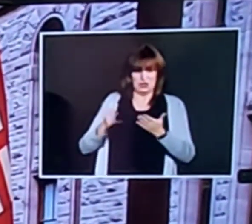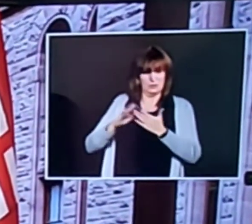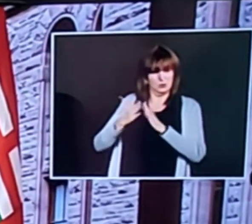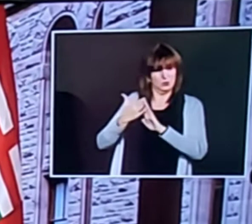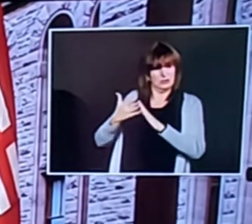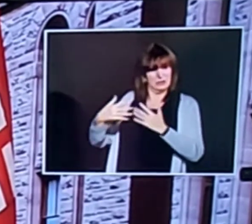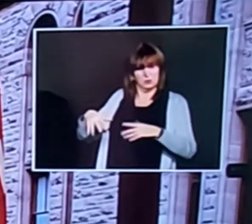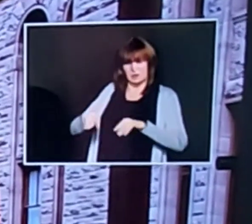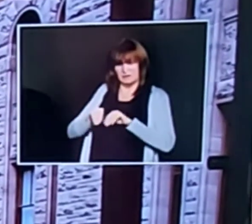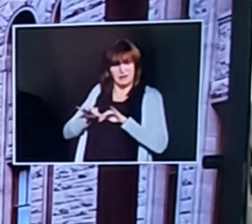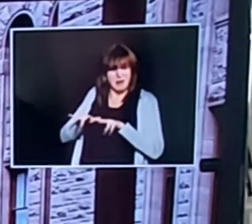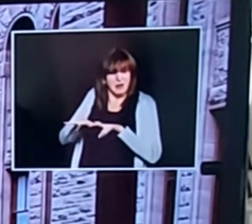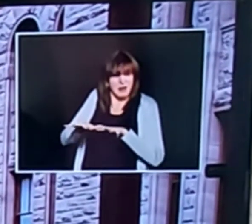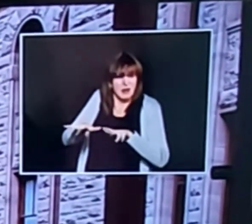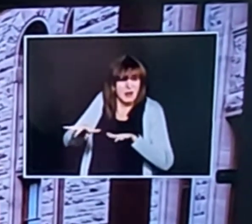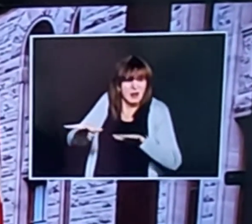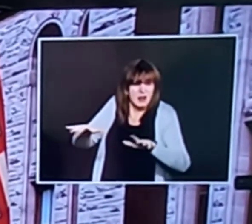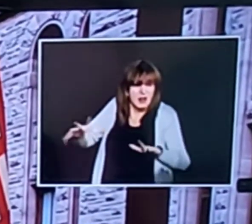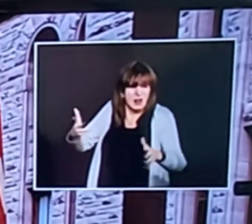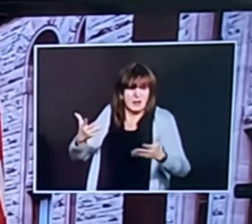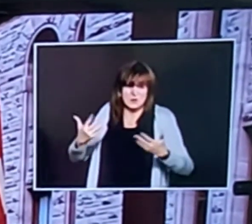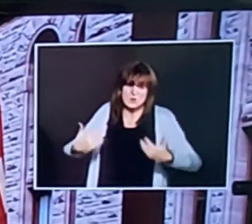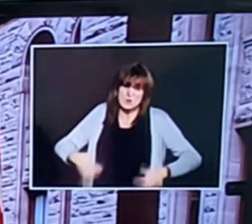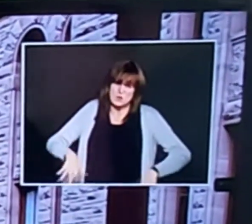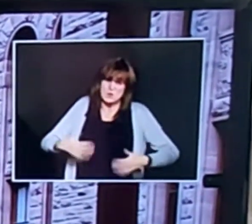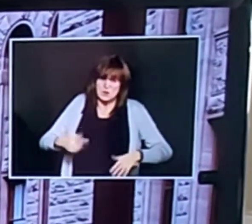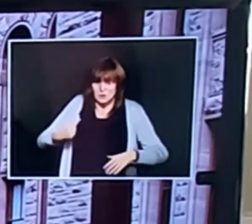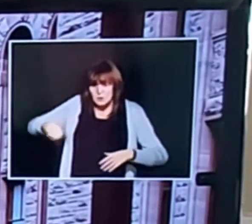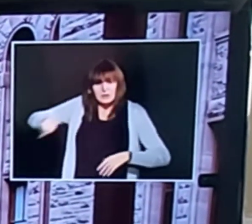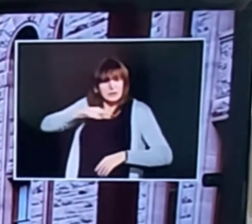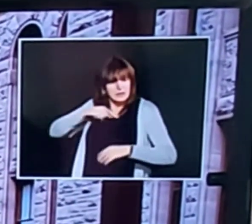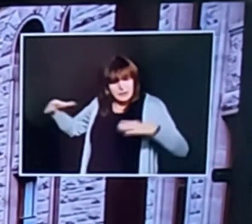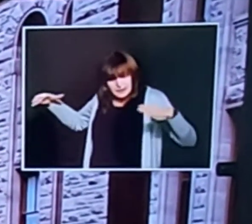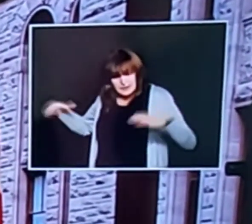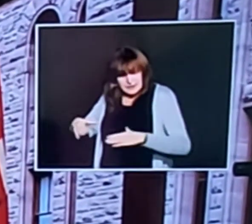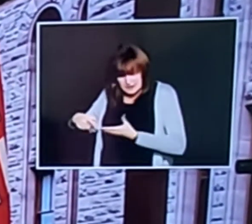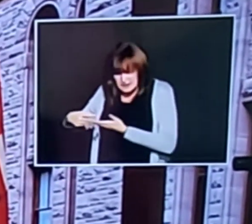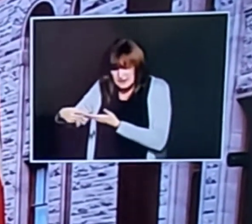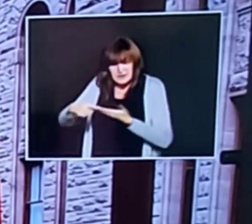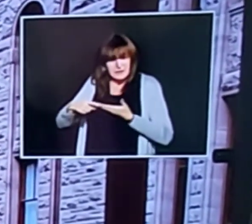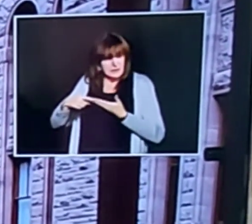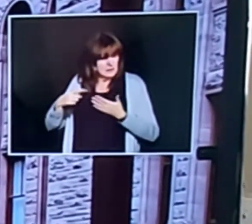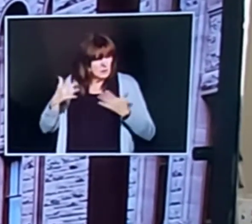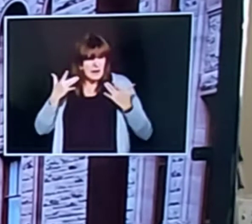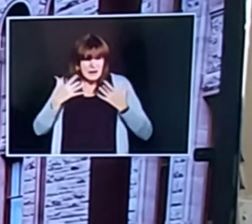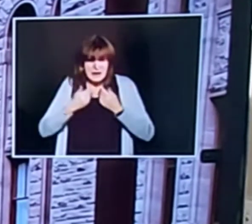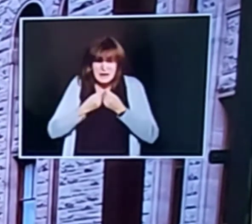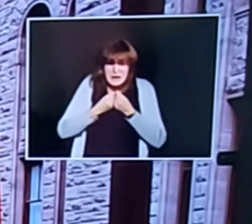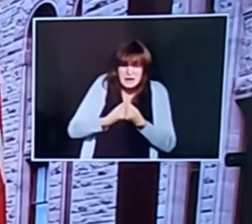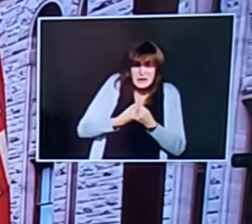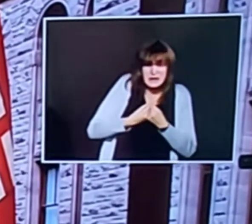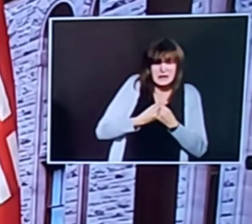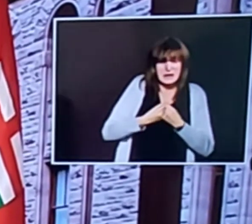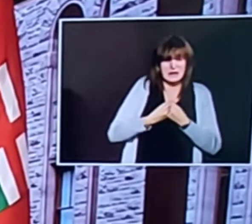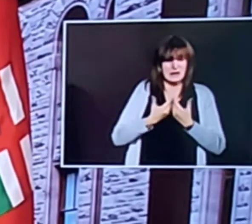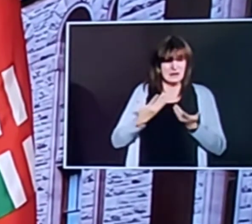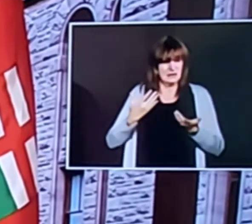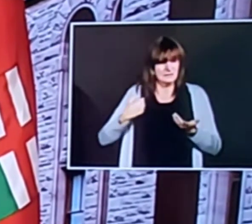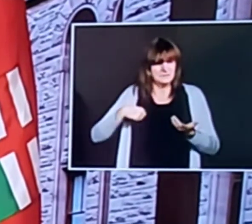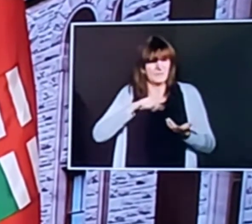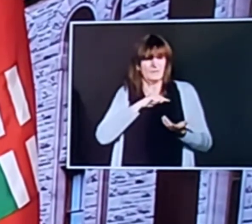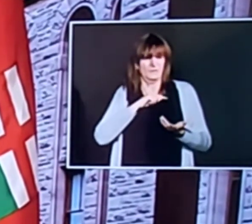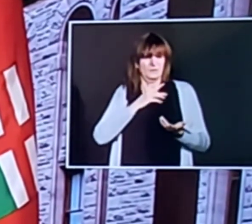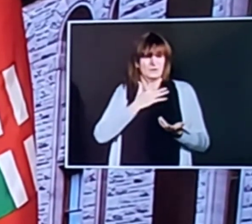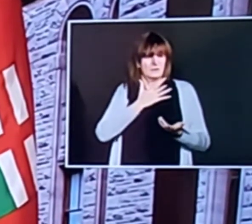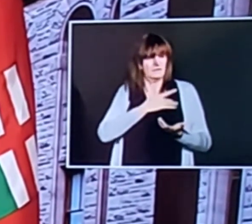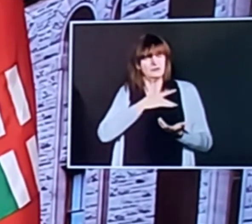have really sat down seriously looking at that why um in our province long-term cares are very important we put a number of steps in there to